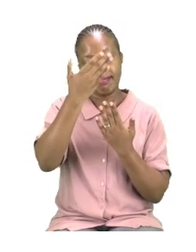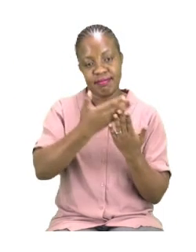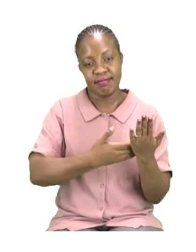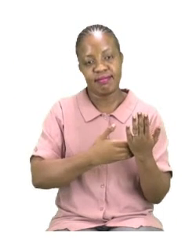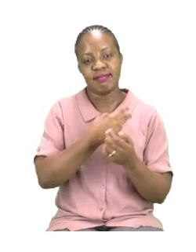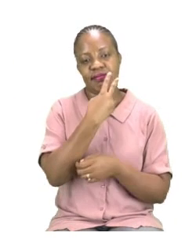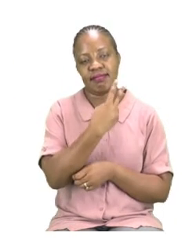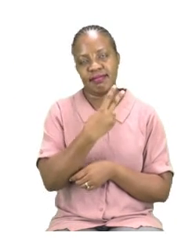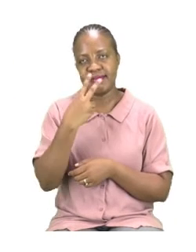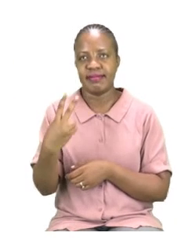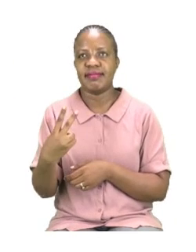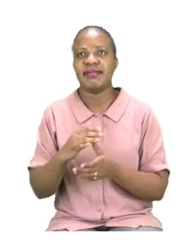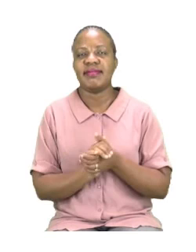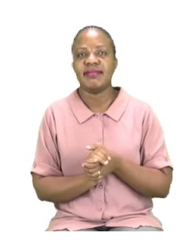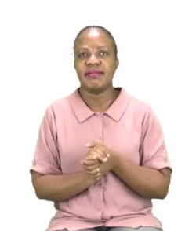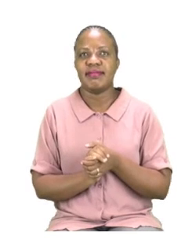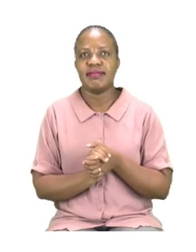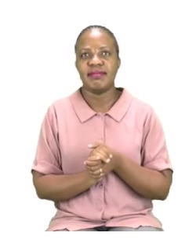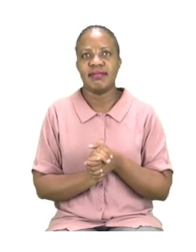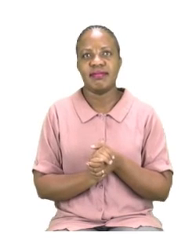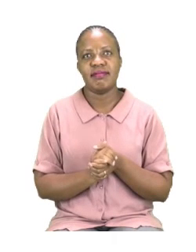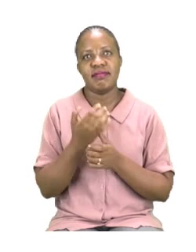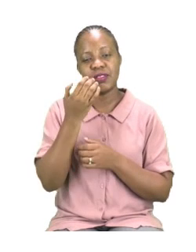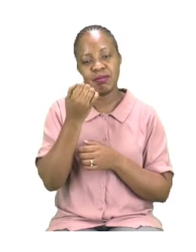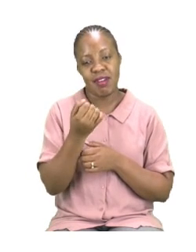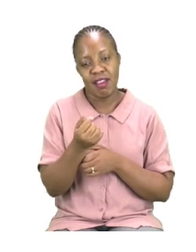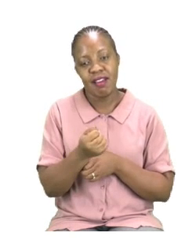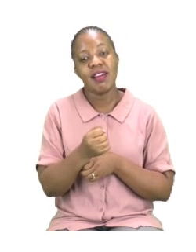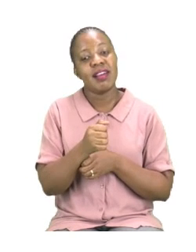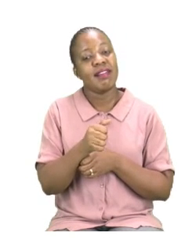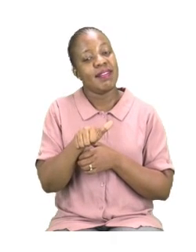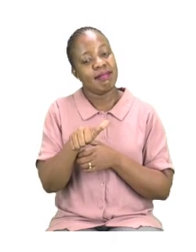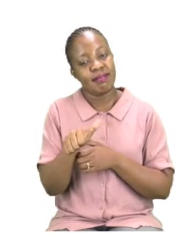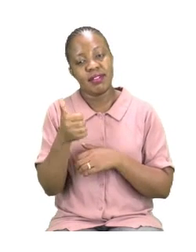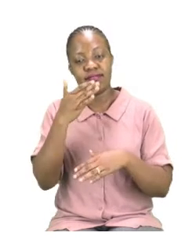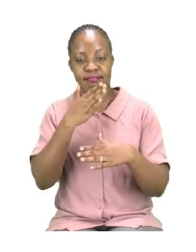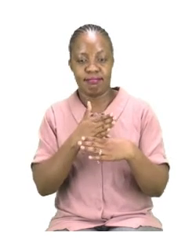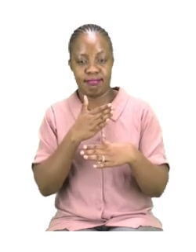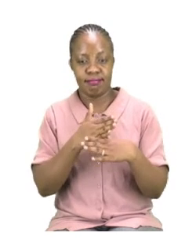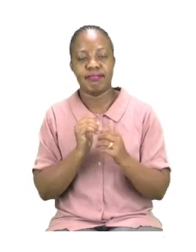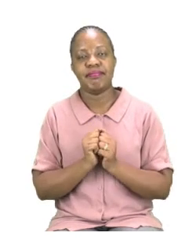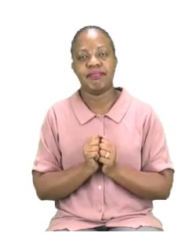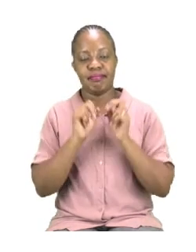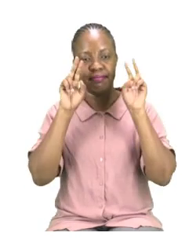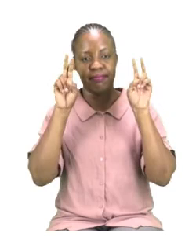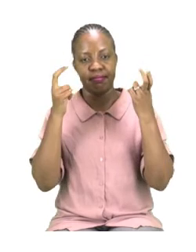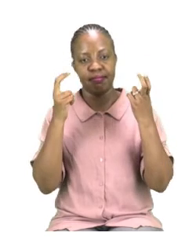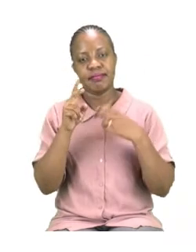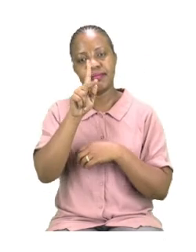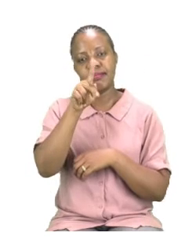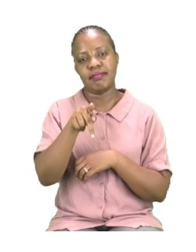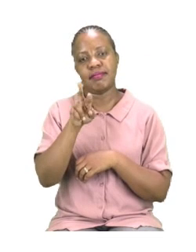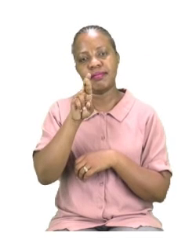we have another exercise. This one is all about pronouns.